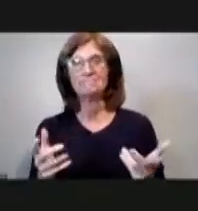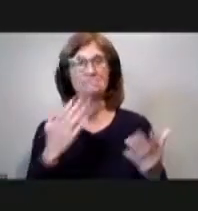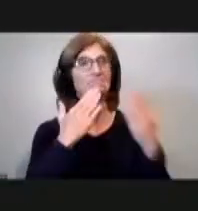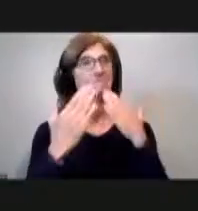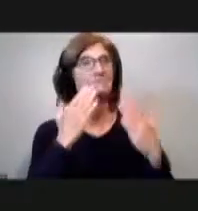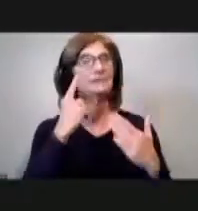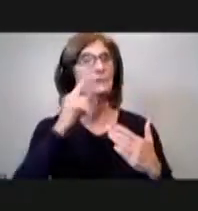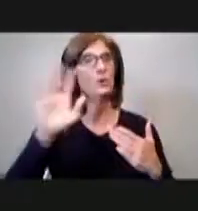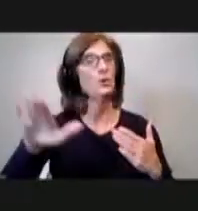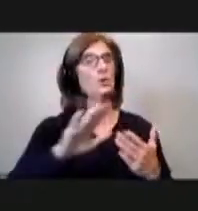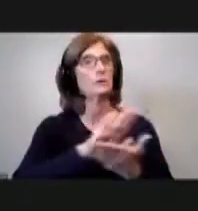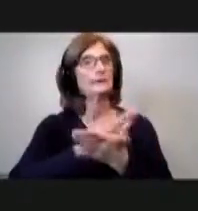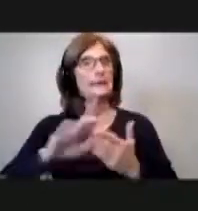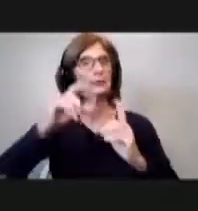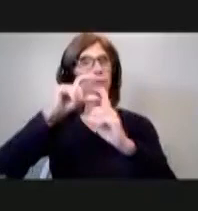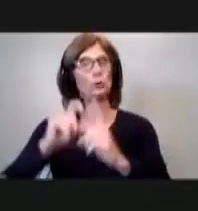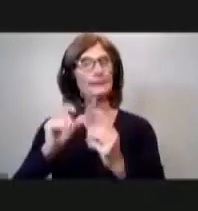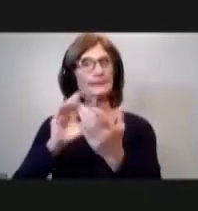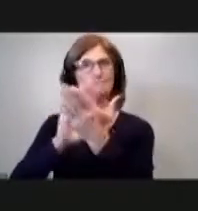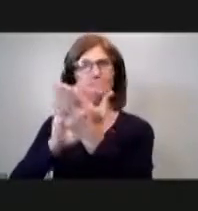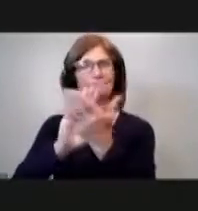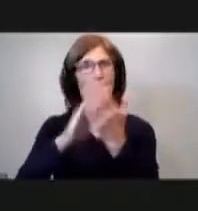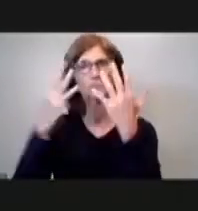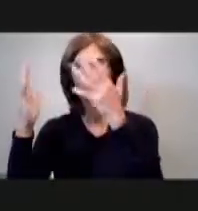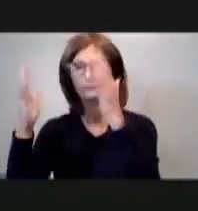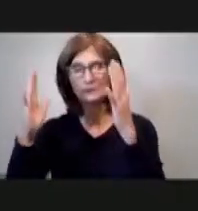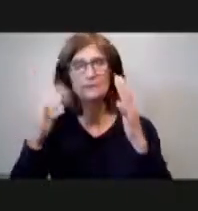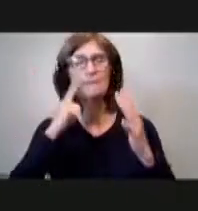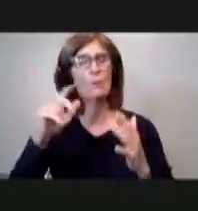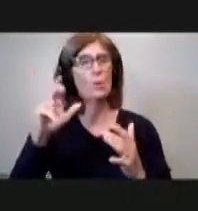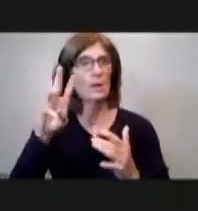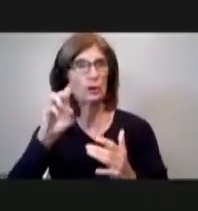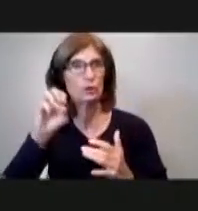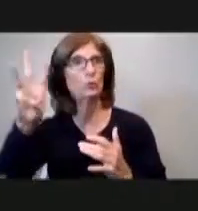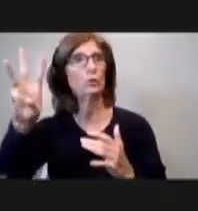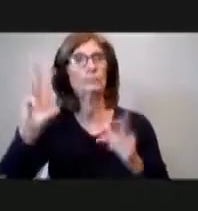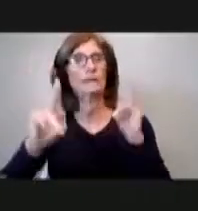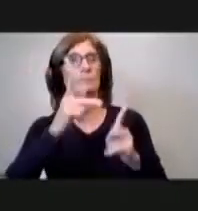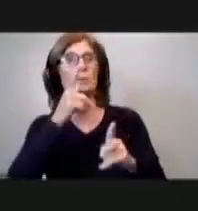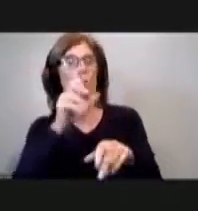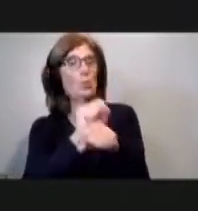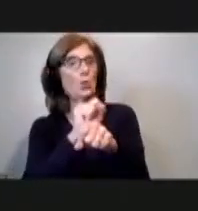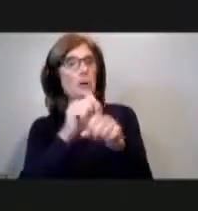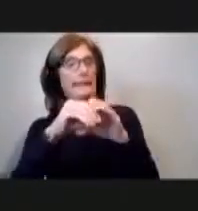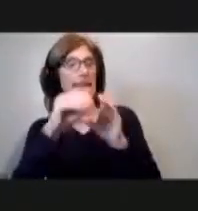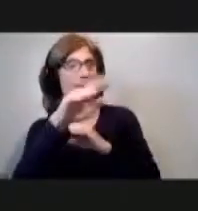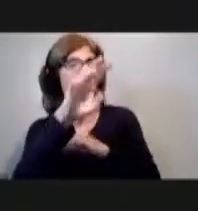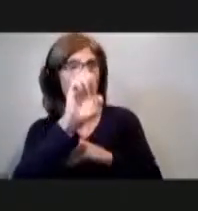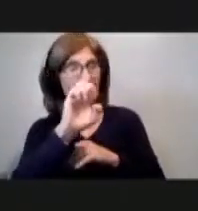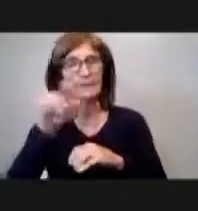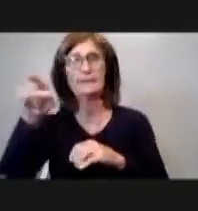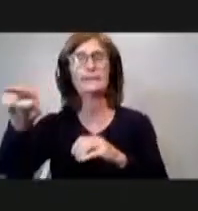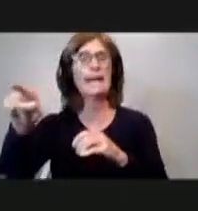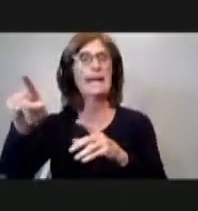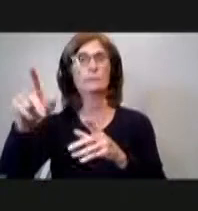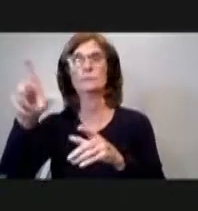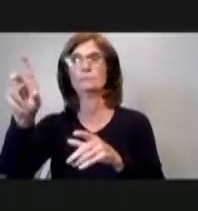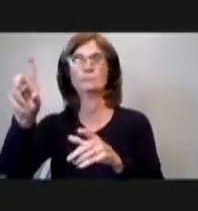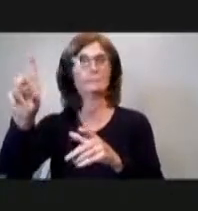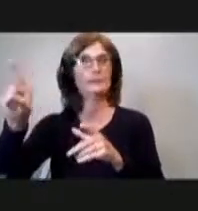the kind words for our crews um both out in the field and in the office that support these amazing organizations every single day